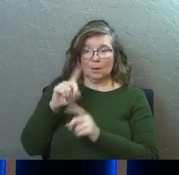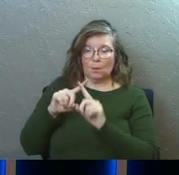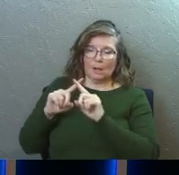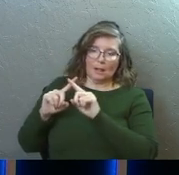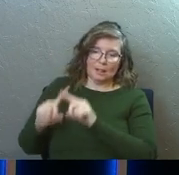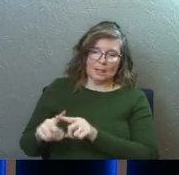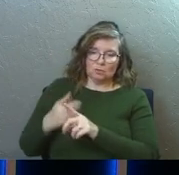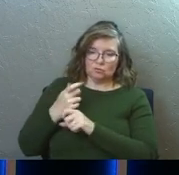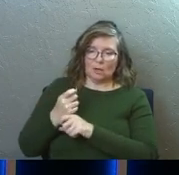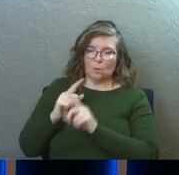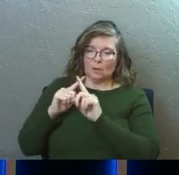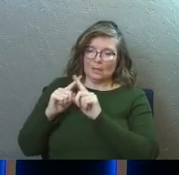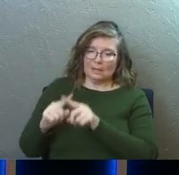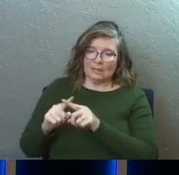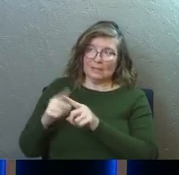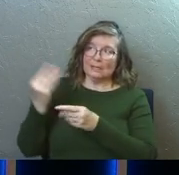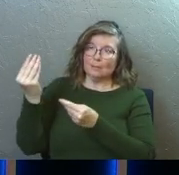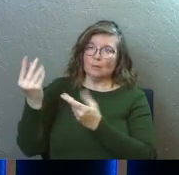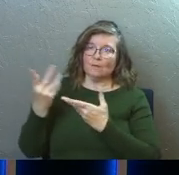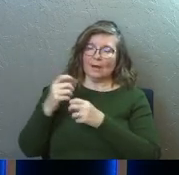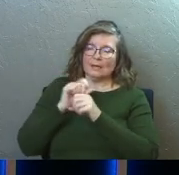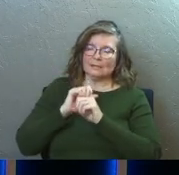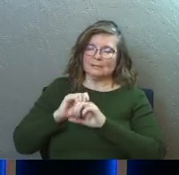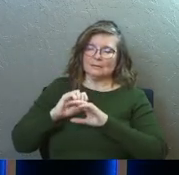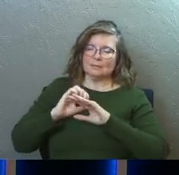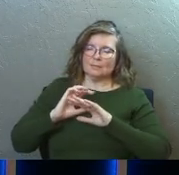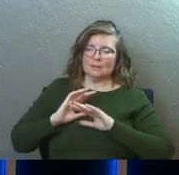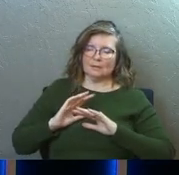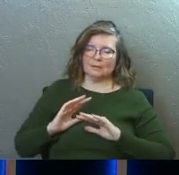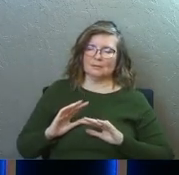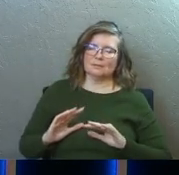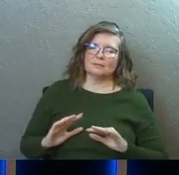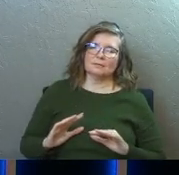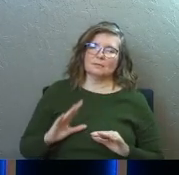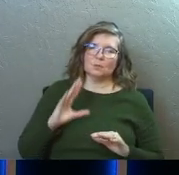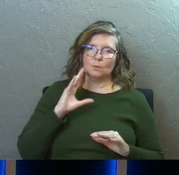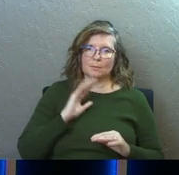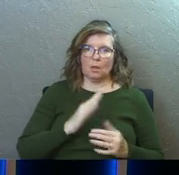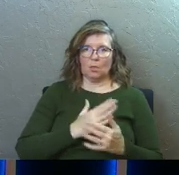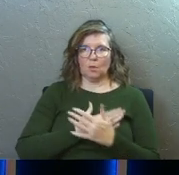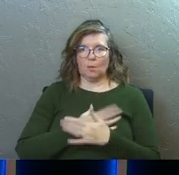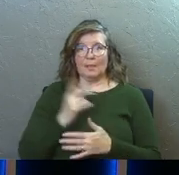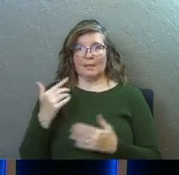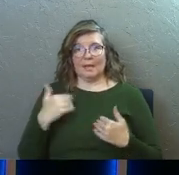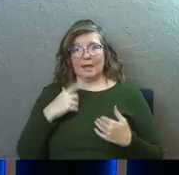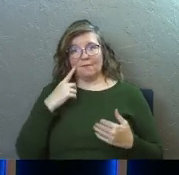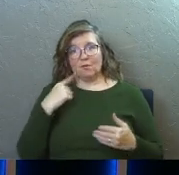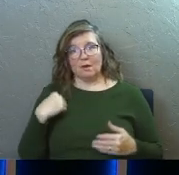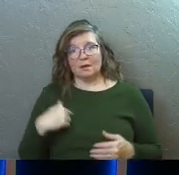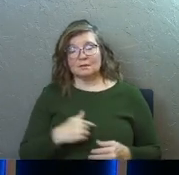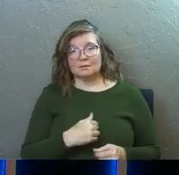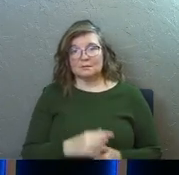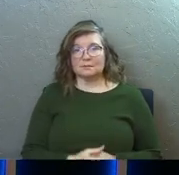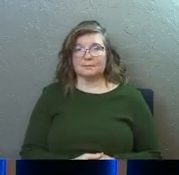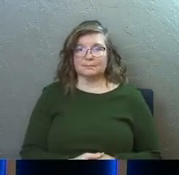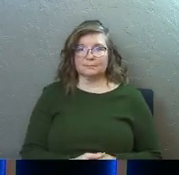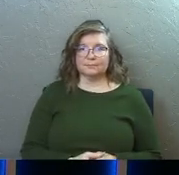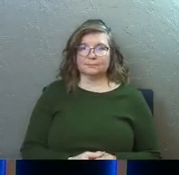we lean into that trust and we lean into the present, he provides peace for us so that we can experience the rest that he has for us.